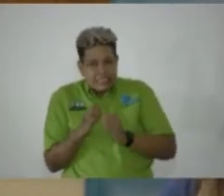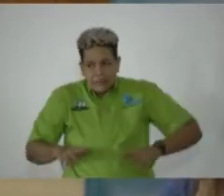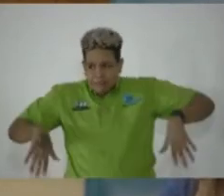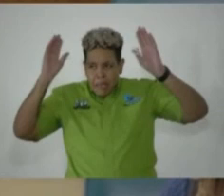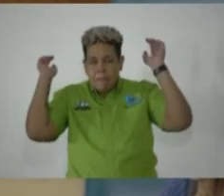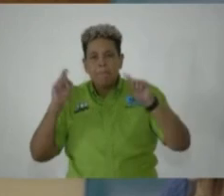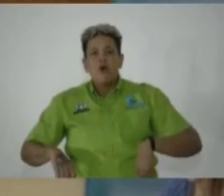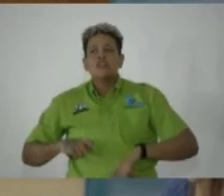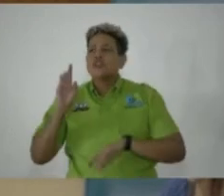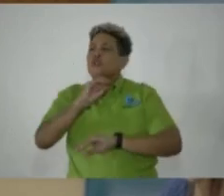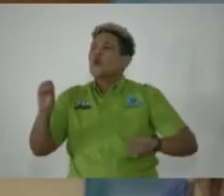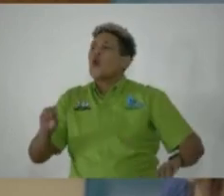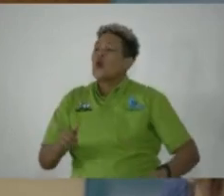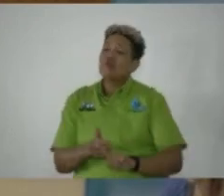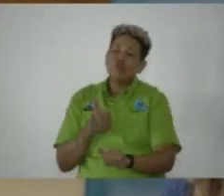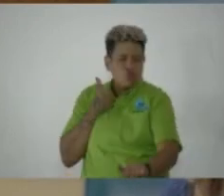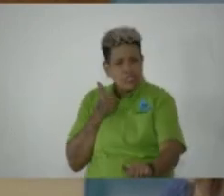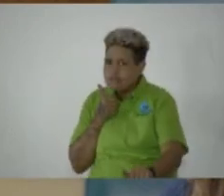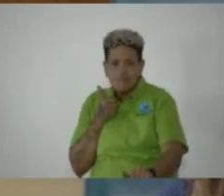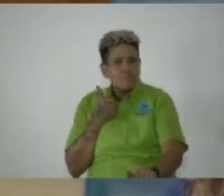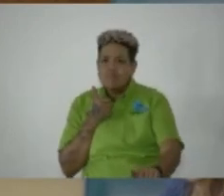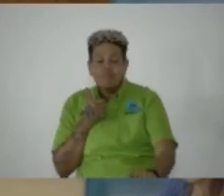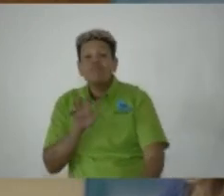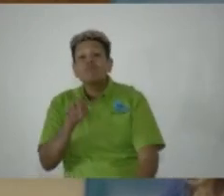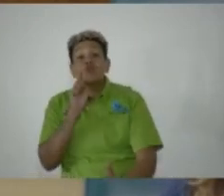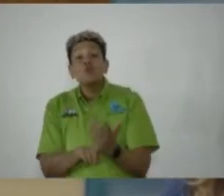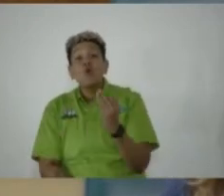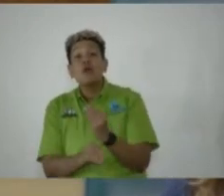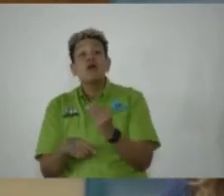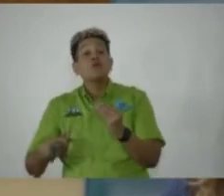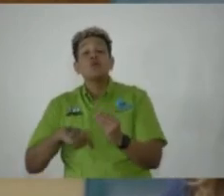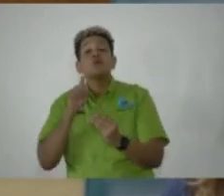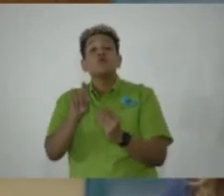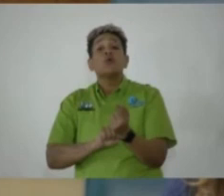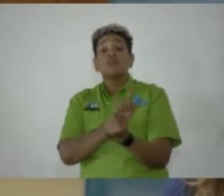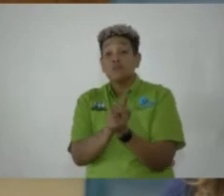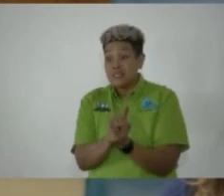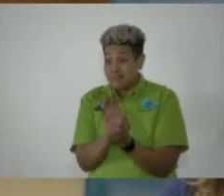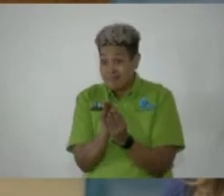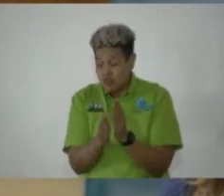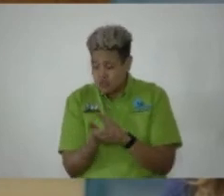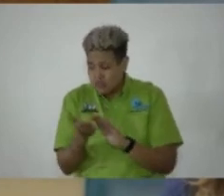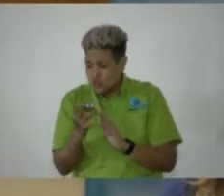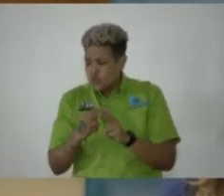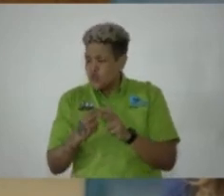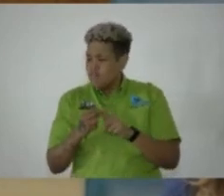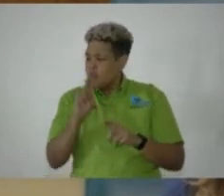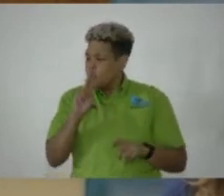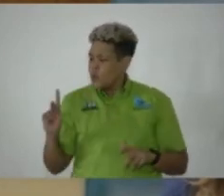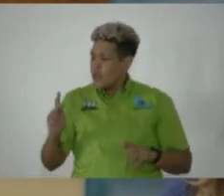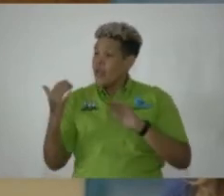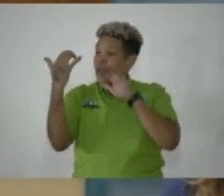There must be no retreat on this. Of note is that we are due to meet soon with a group from the United